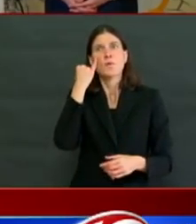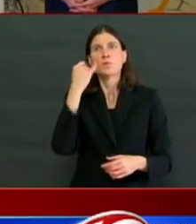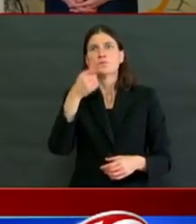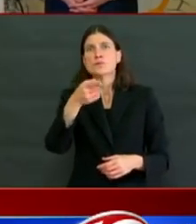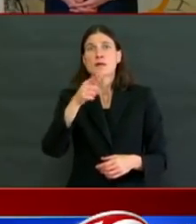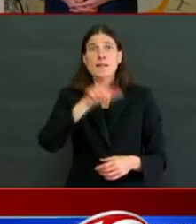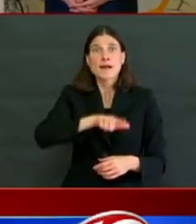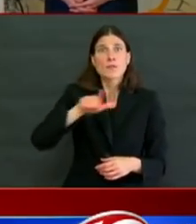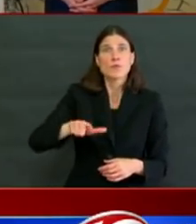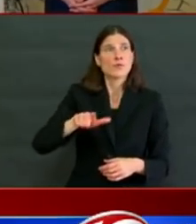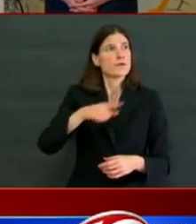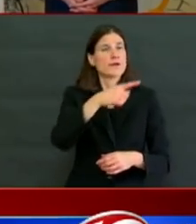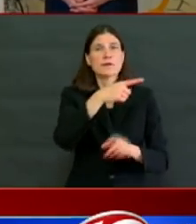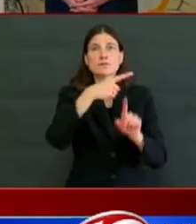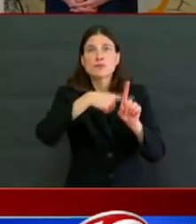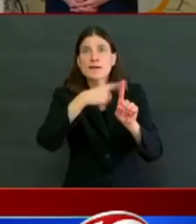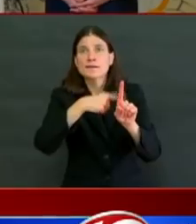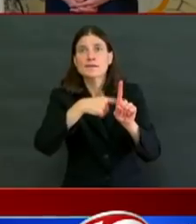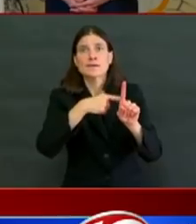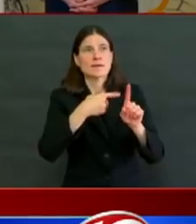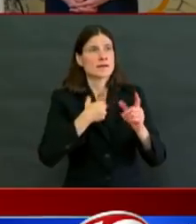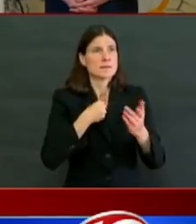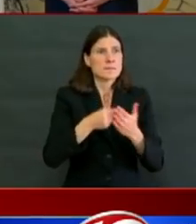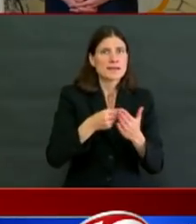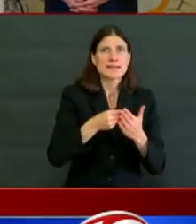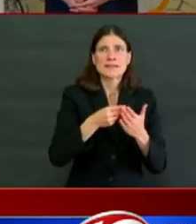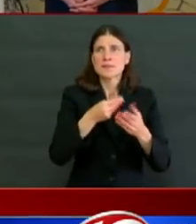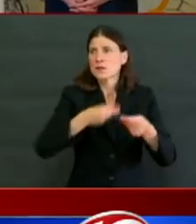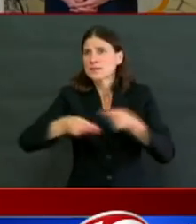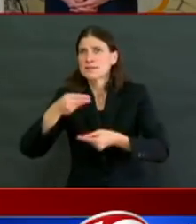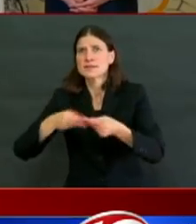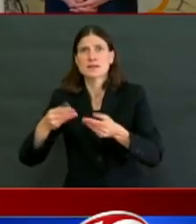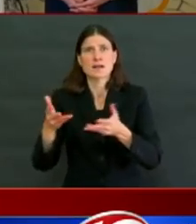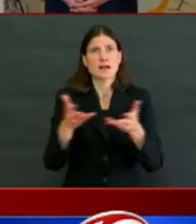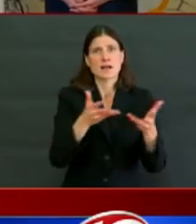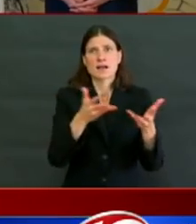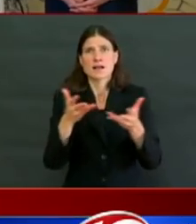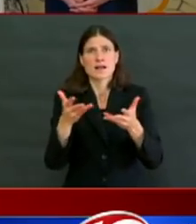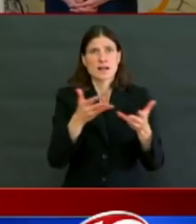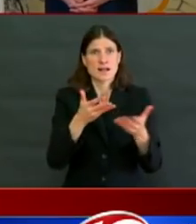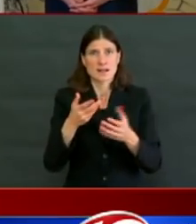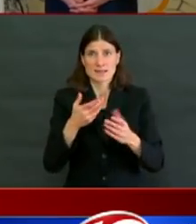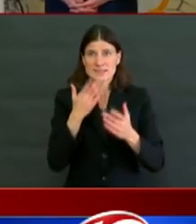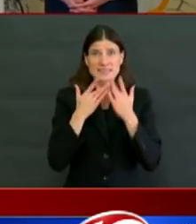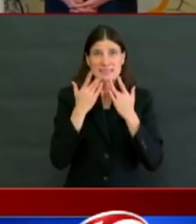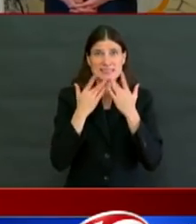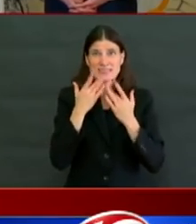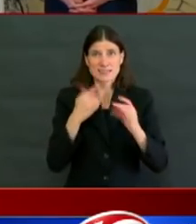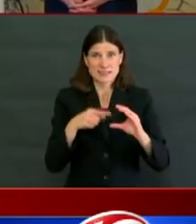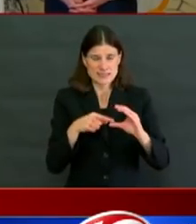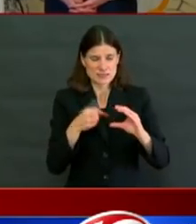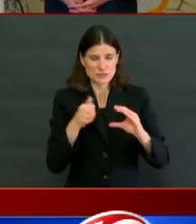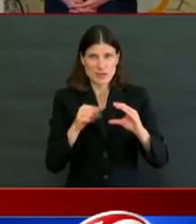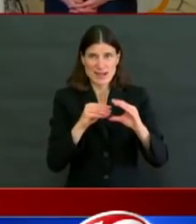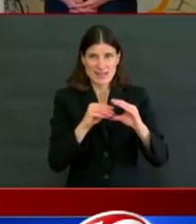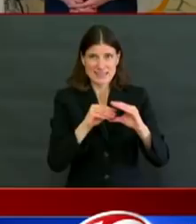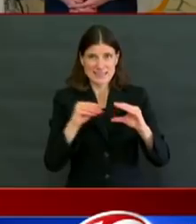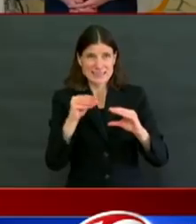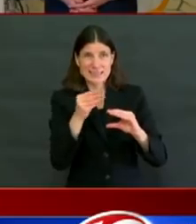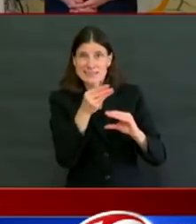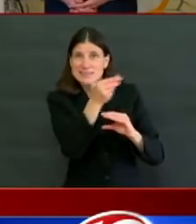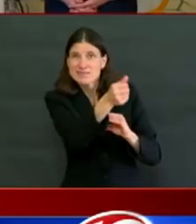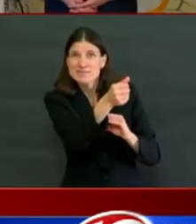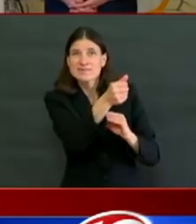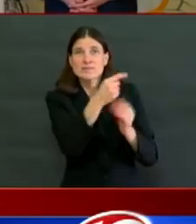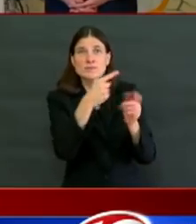a company that is in trouble. So, try to use your stimulus check to pay the bills, to pay